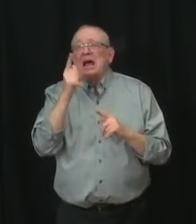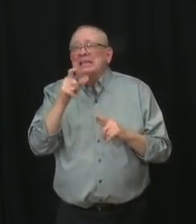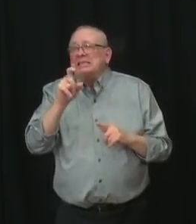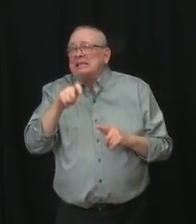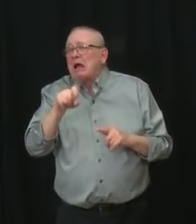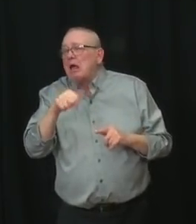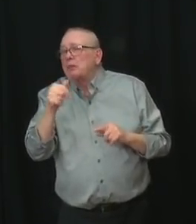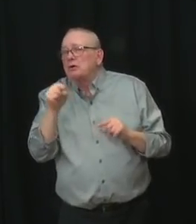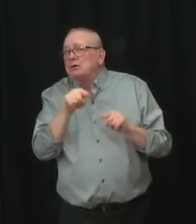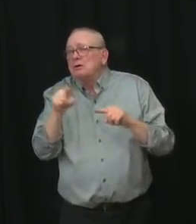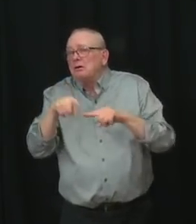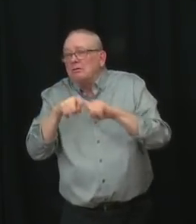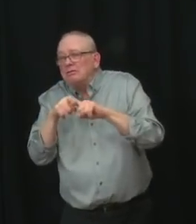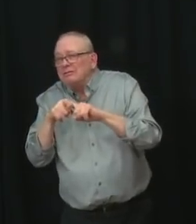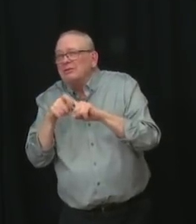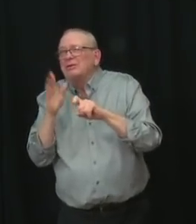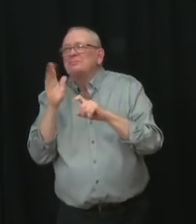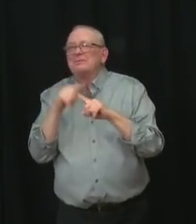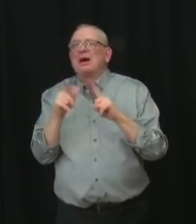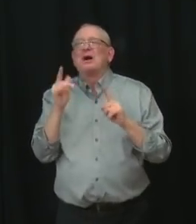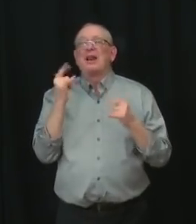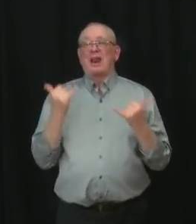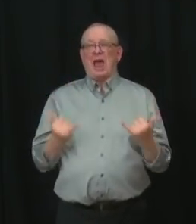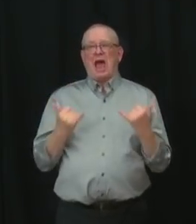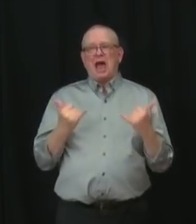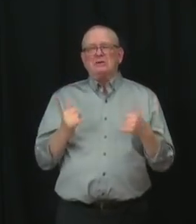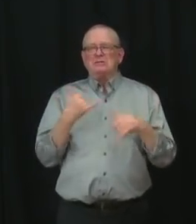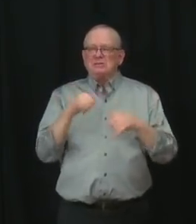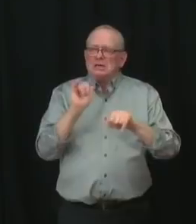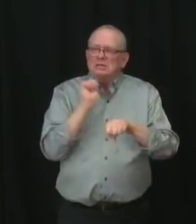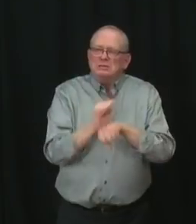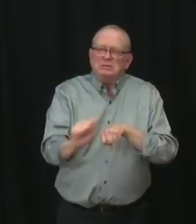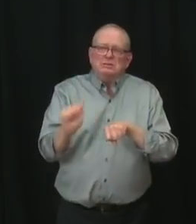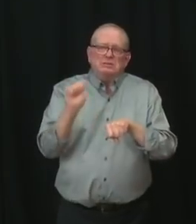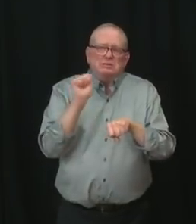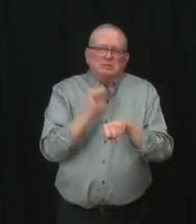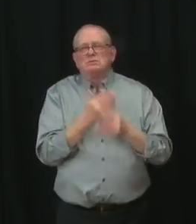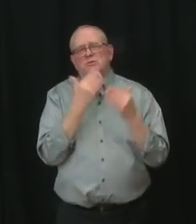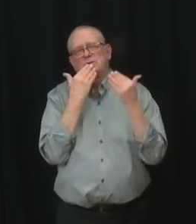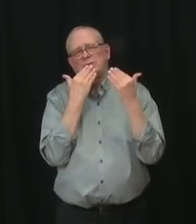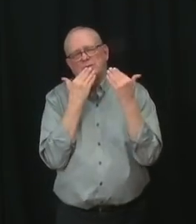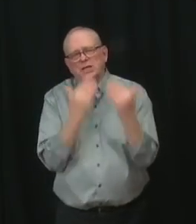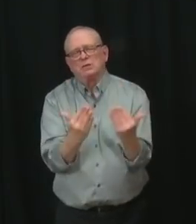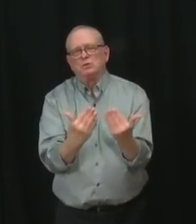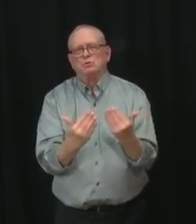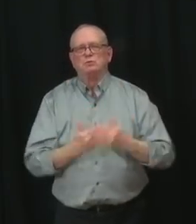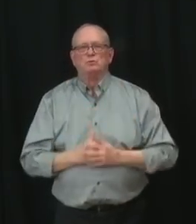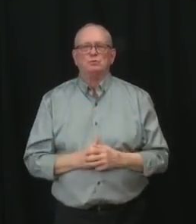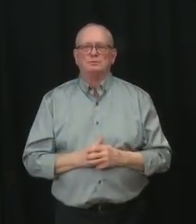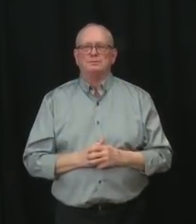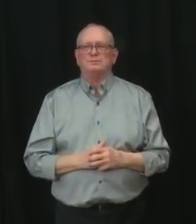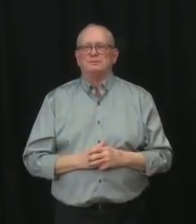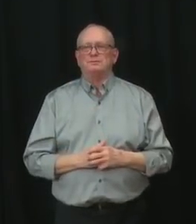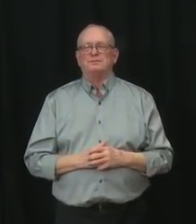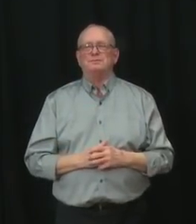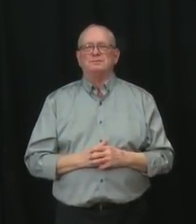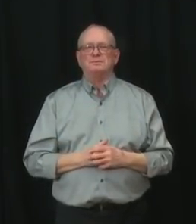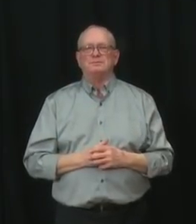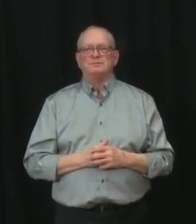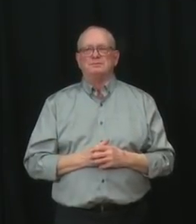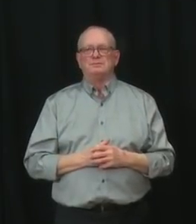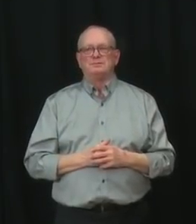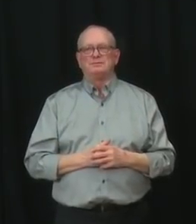hard to avoid the kind of reductions that we've seen in previous waves. I'm also pleased to announce today